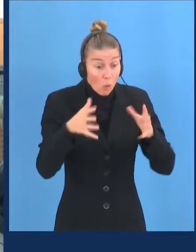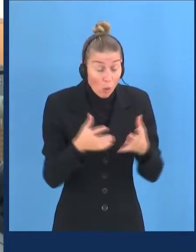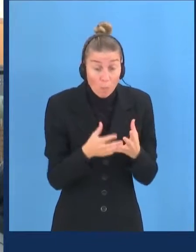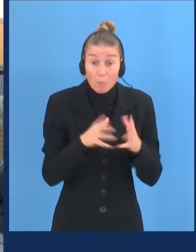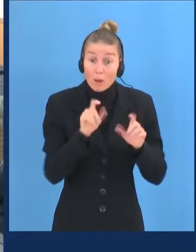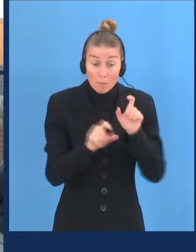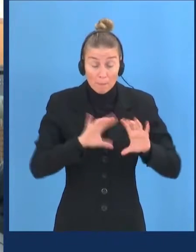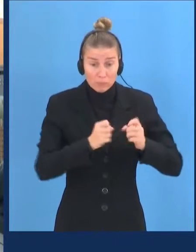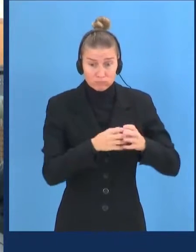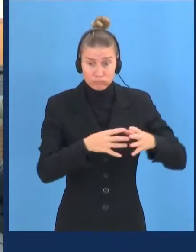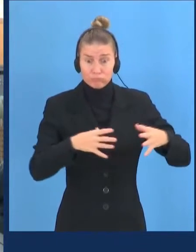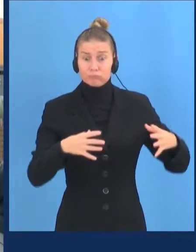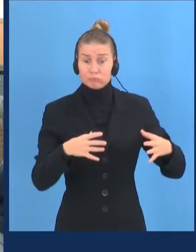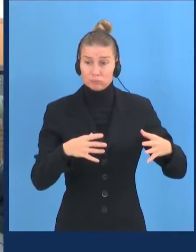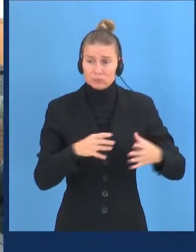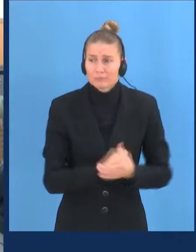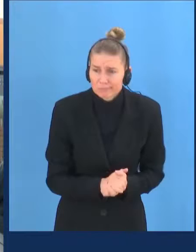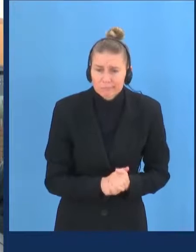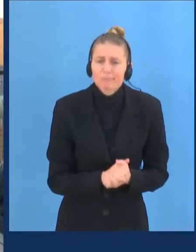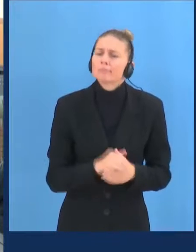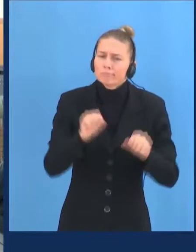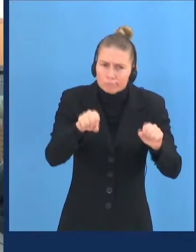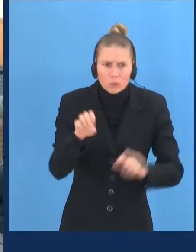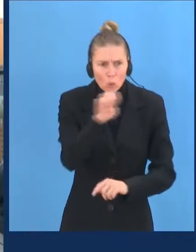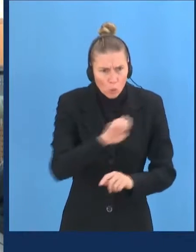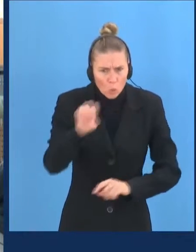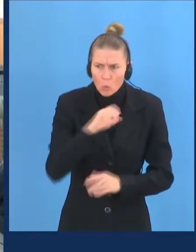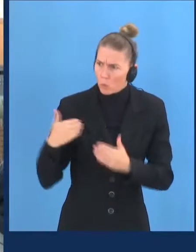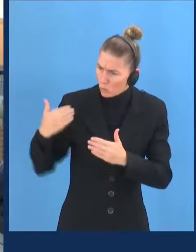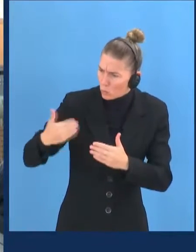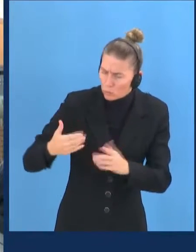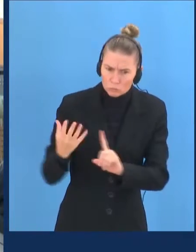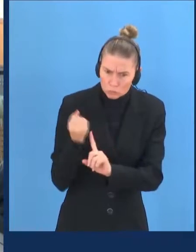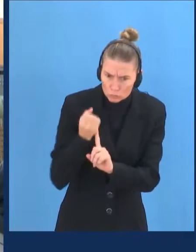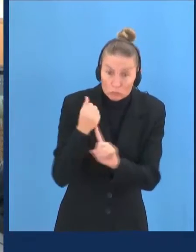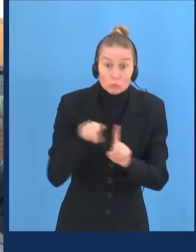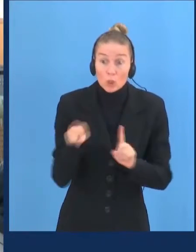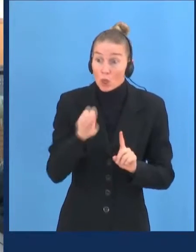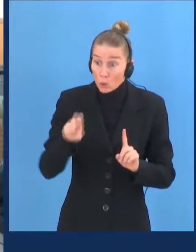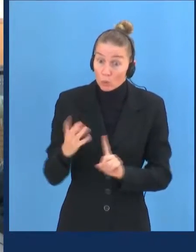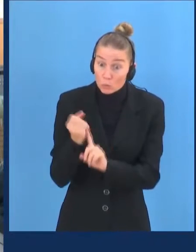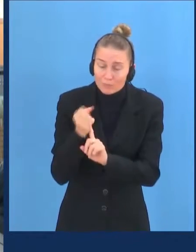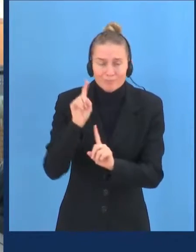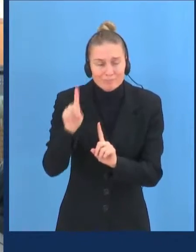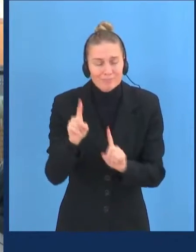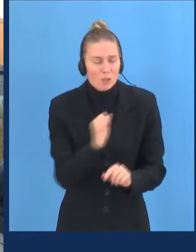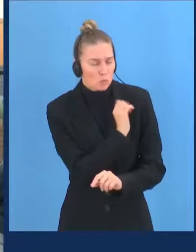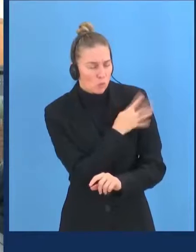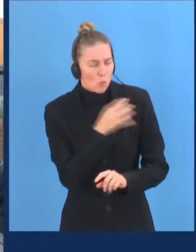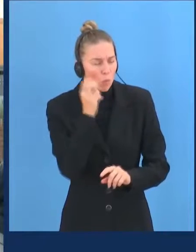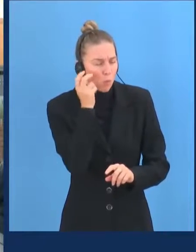people. Despite varying levels of success in Europe and particularly in European Union, Roma communities have considerable